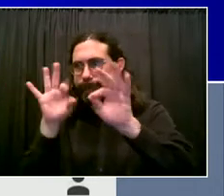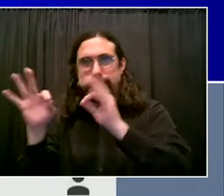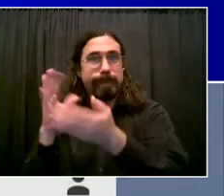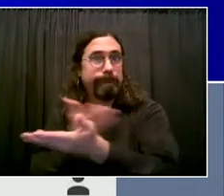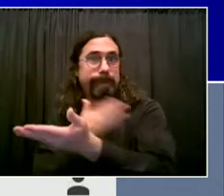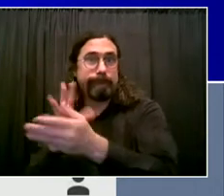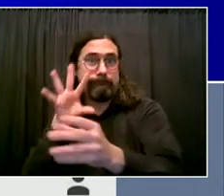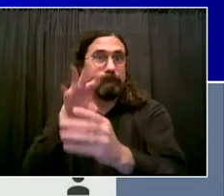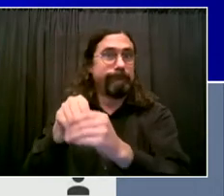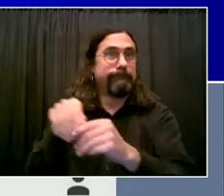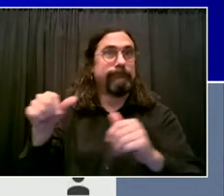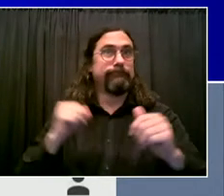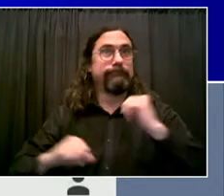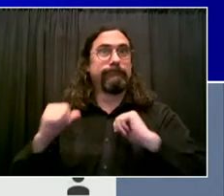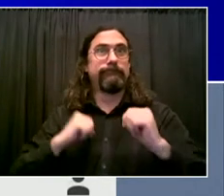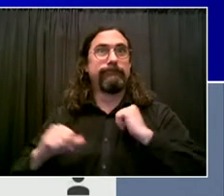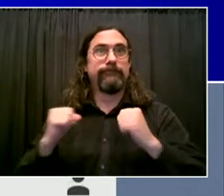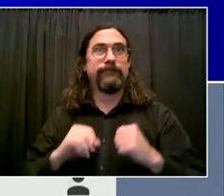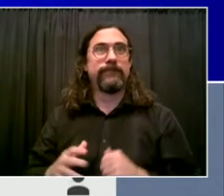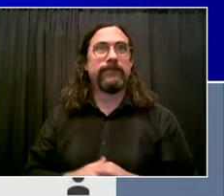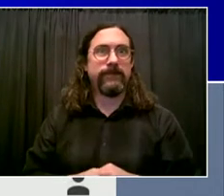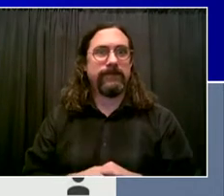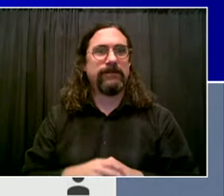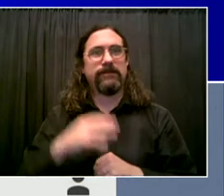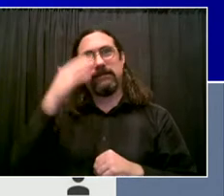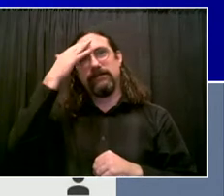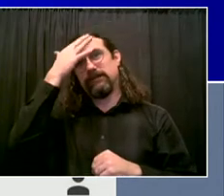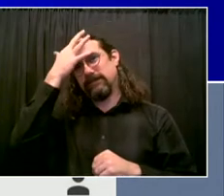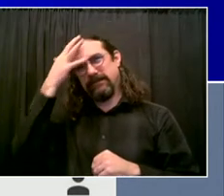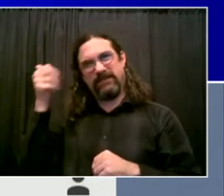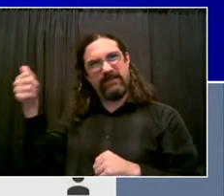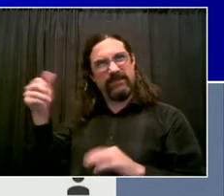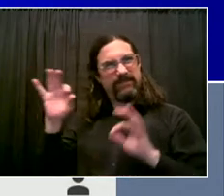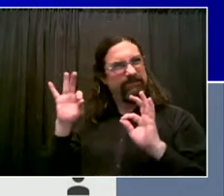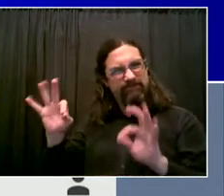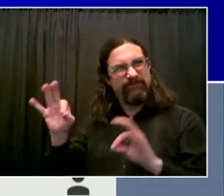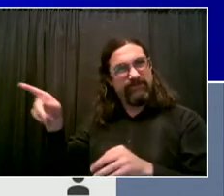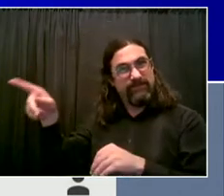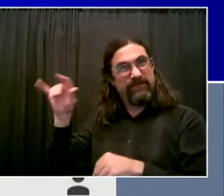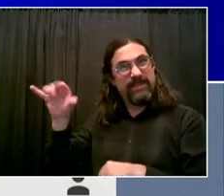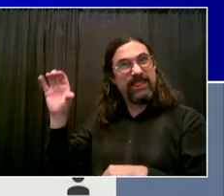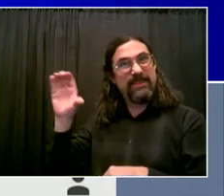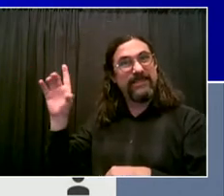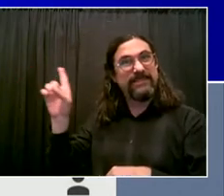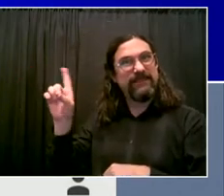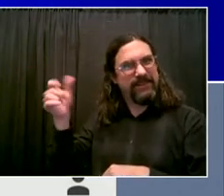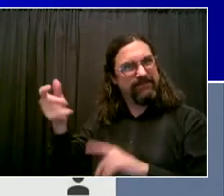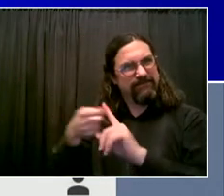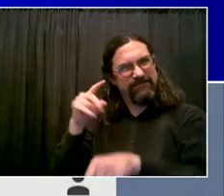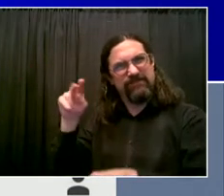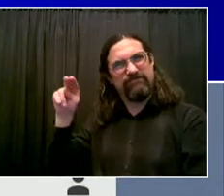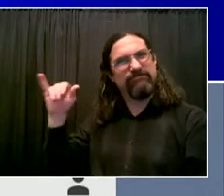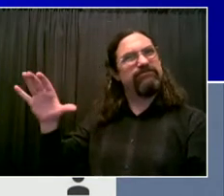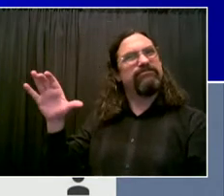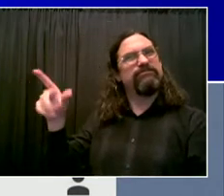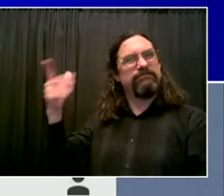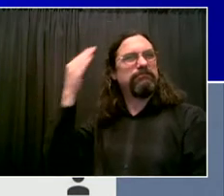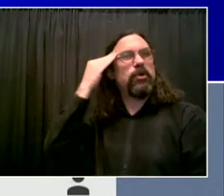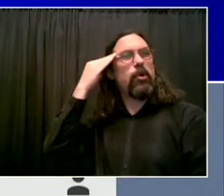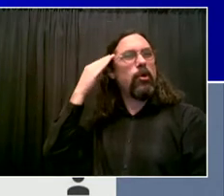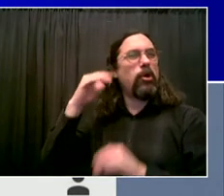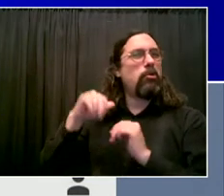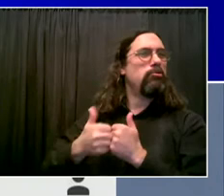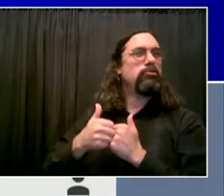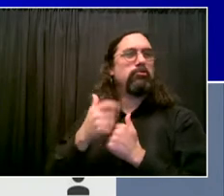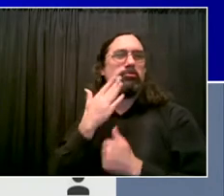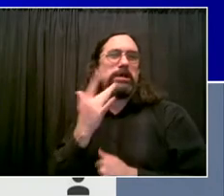in August, get ready for an unforgettable week, a once in a lifetime concert, and a moment that really says New York